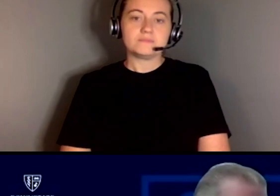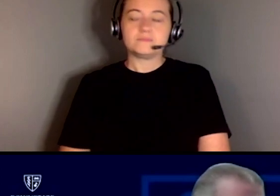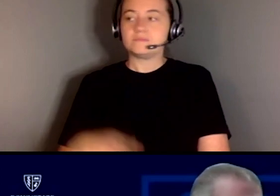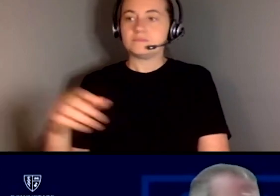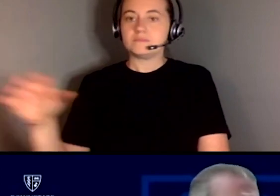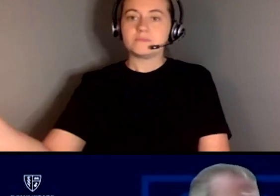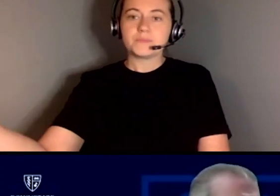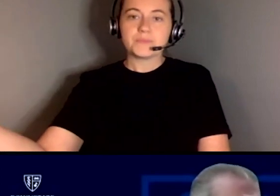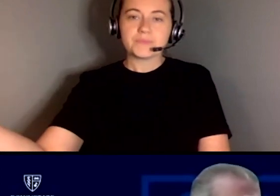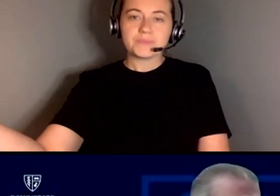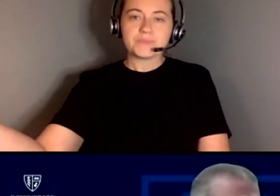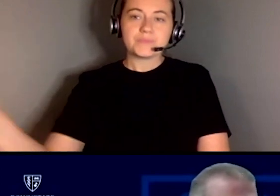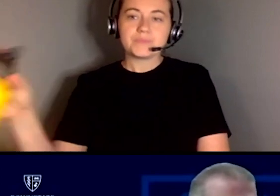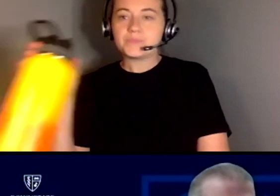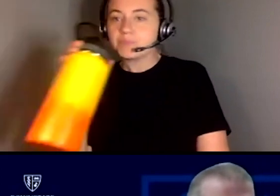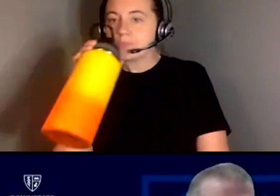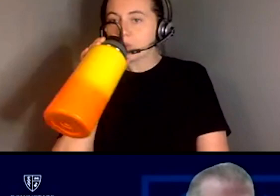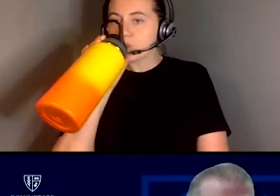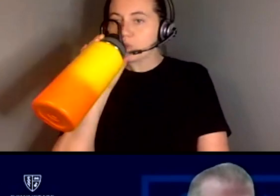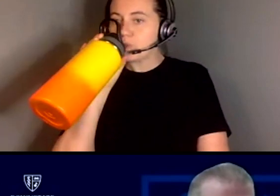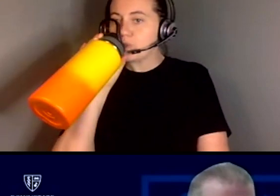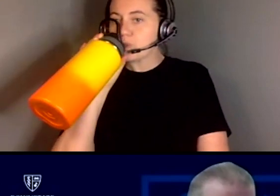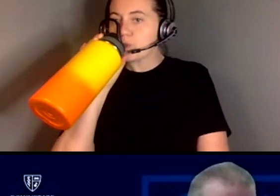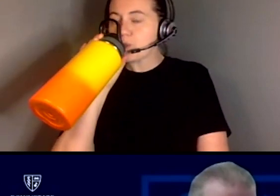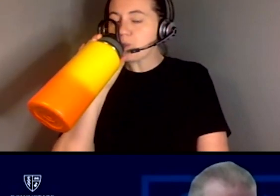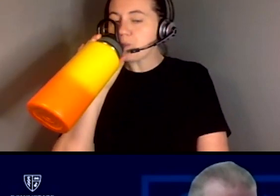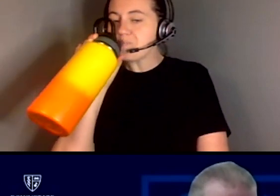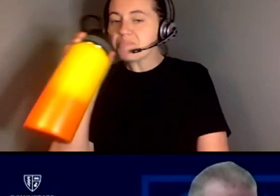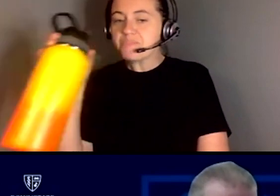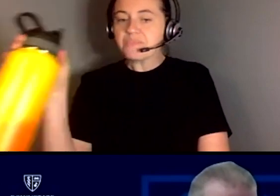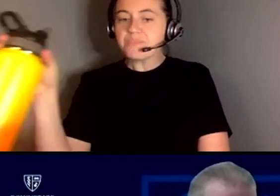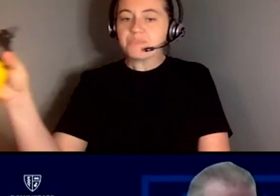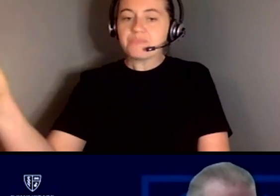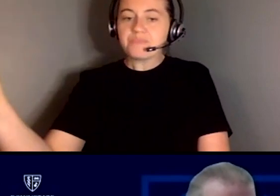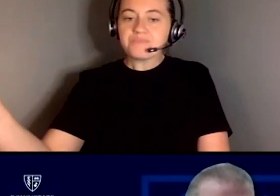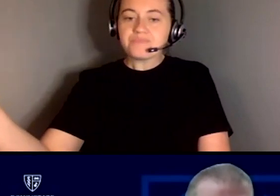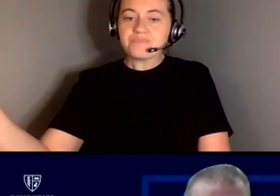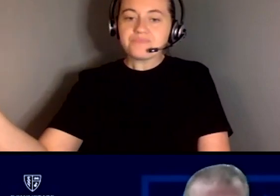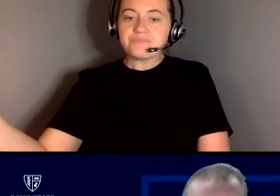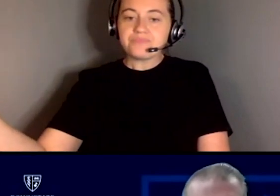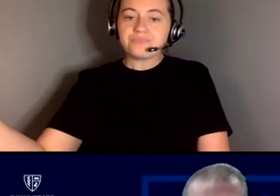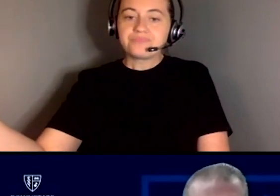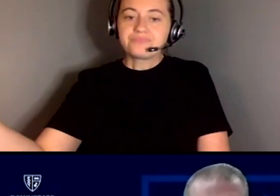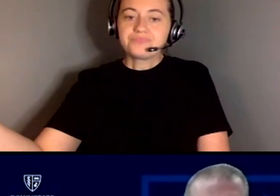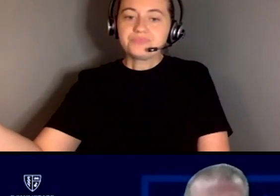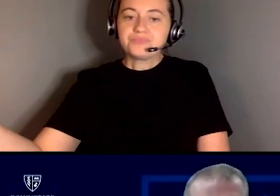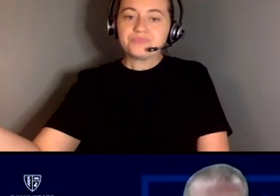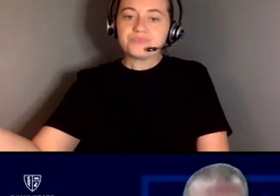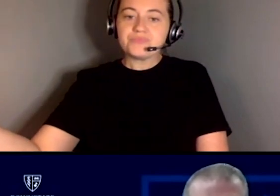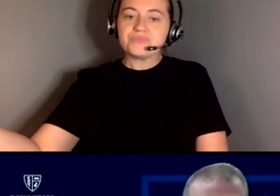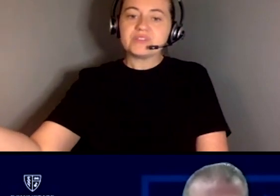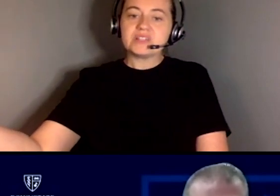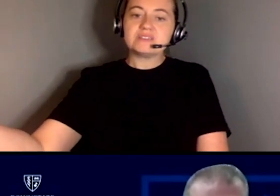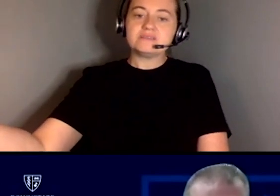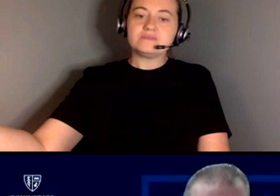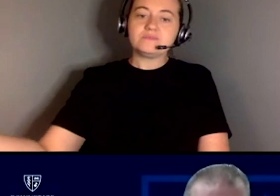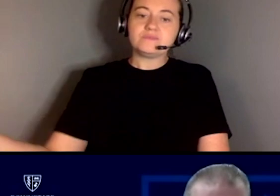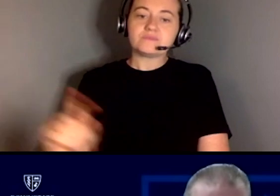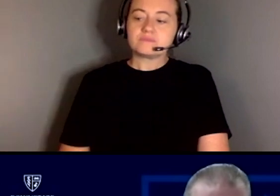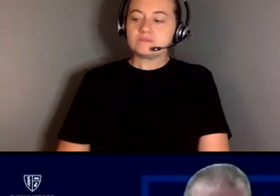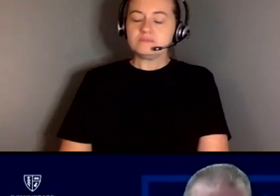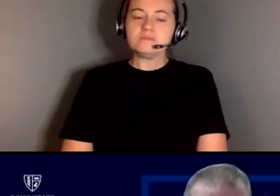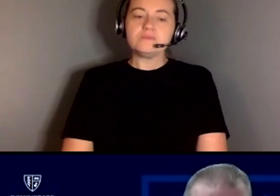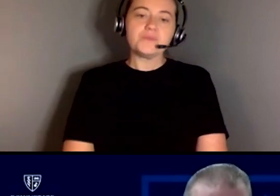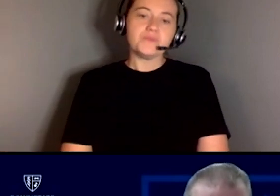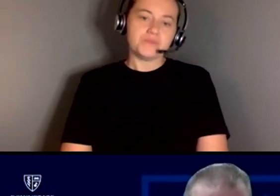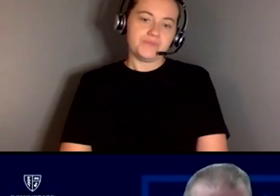can make to a disability. And they found an experimental program run by a hospital in our area. And then